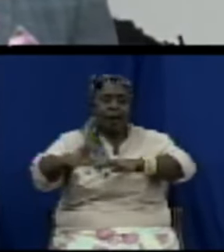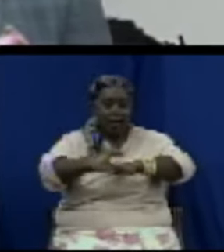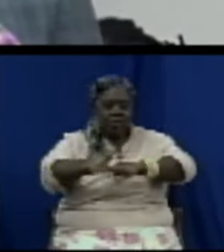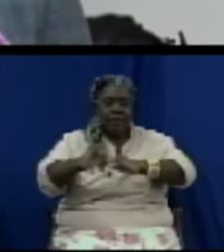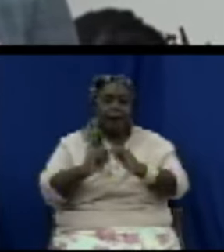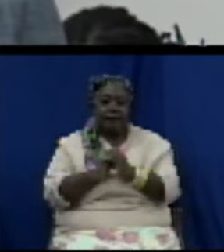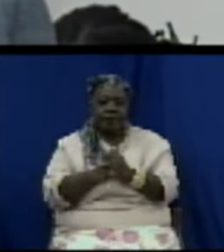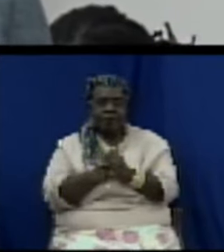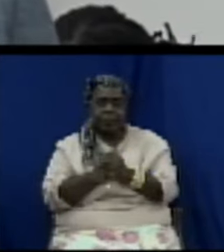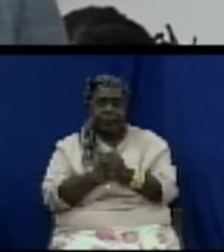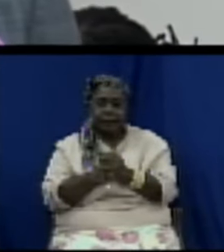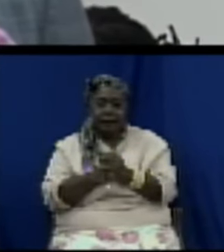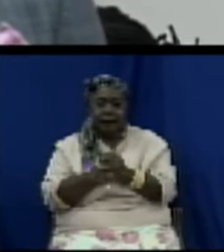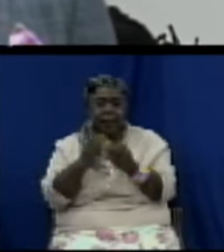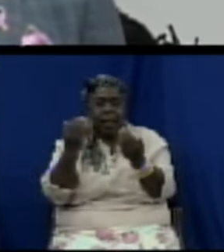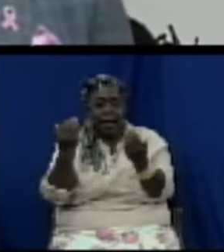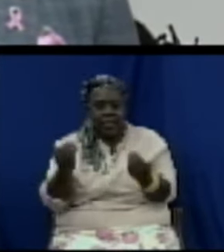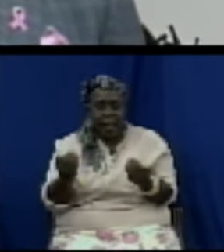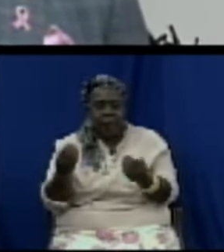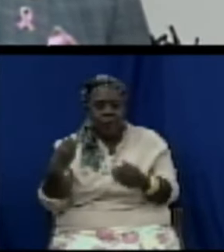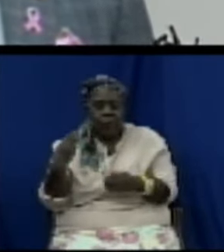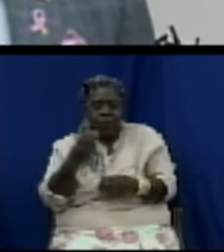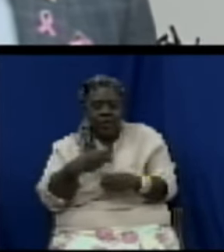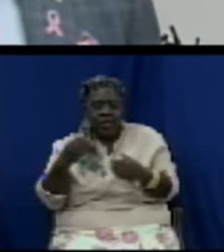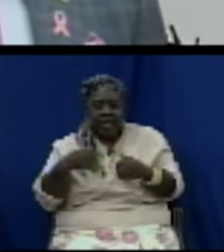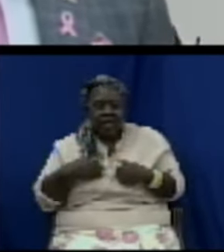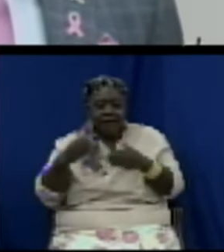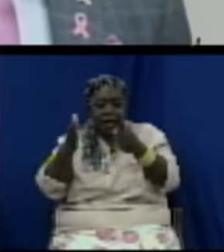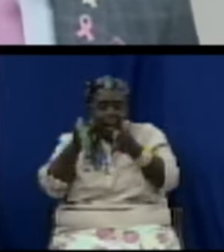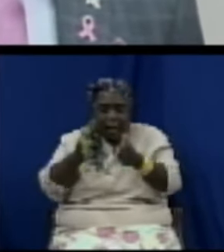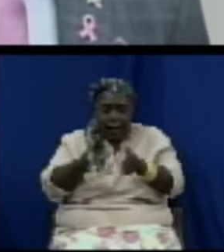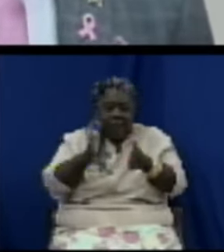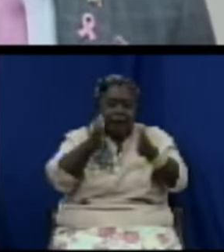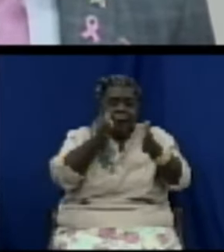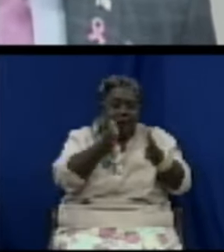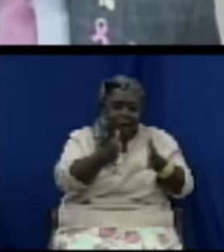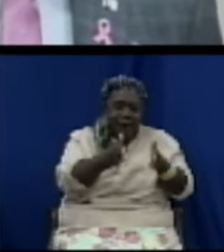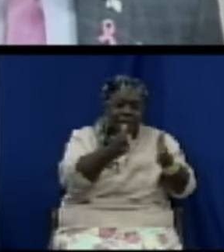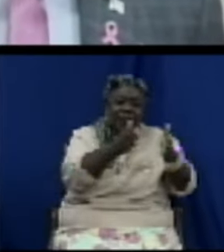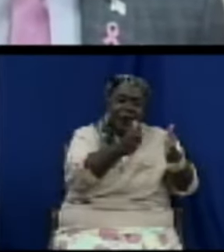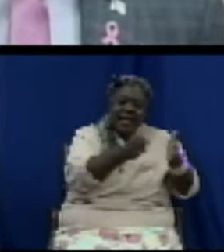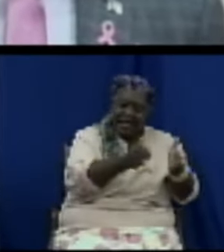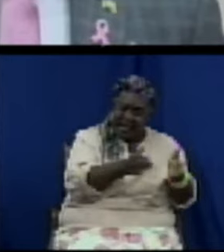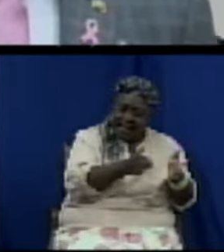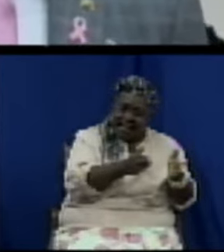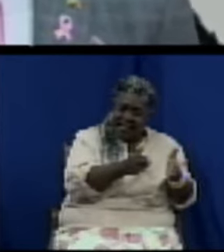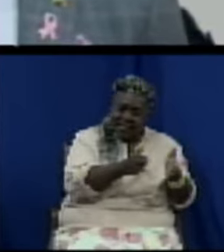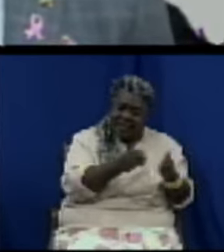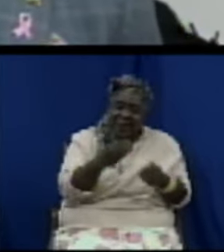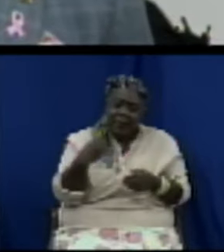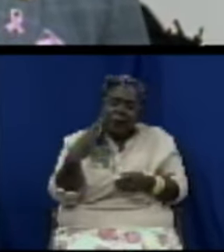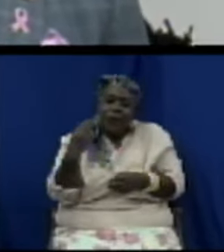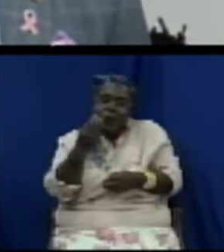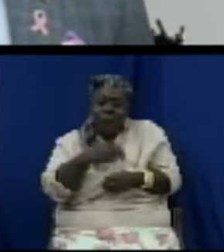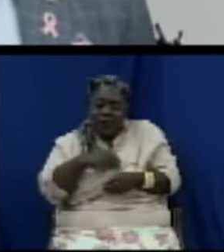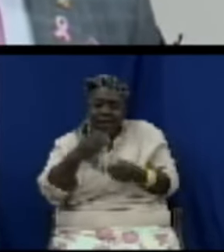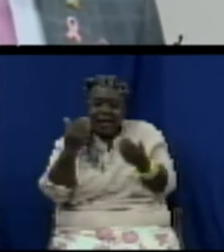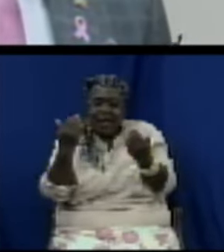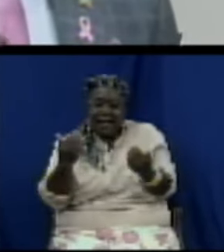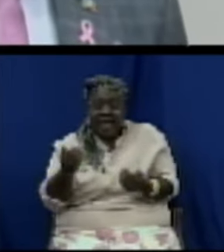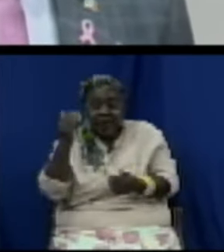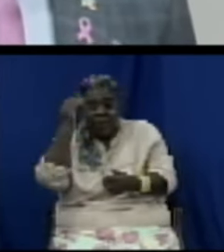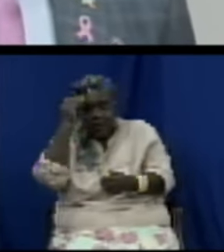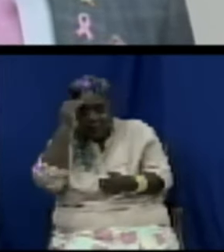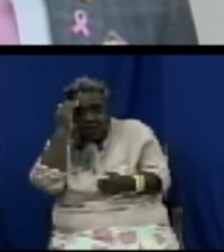and they put forward the scientific recommendations. So we are not guessing. We know what it takes to deal with the